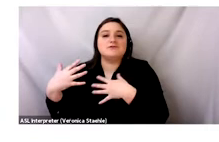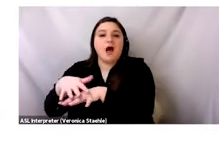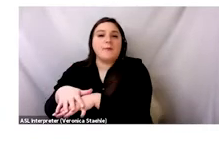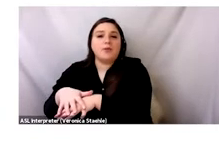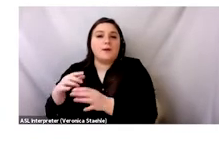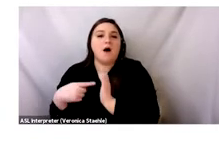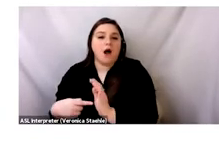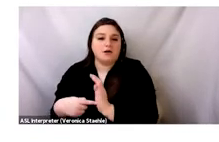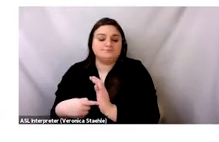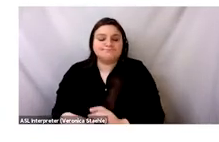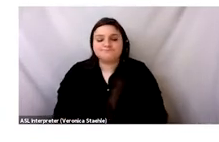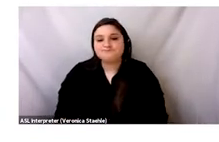two.